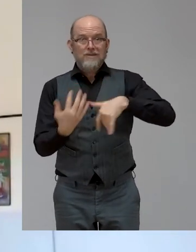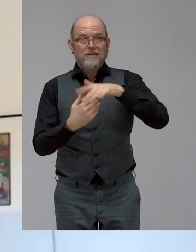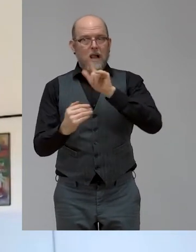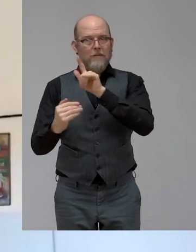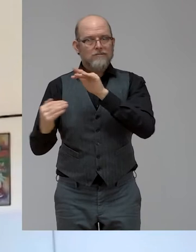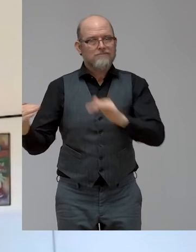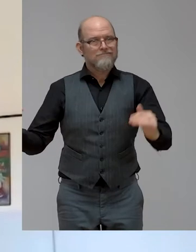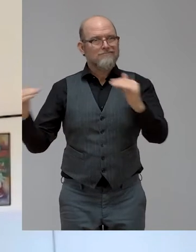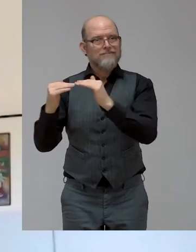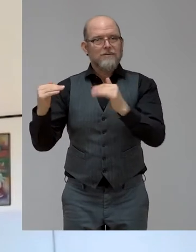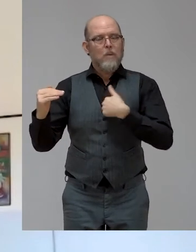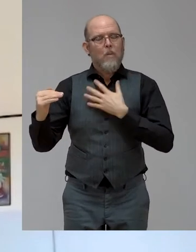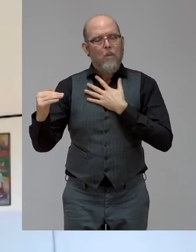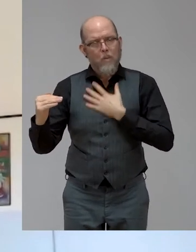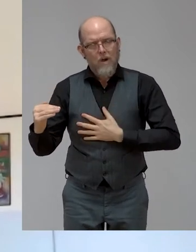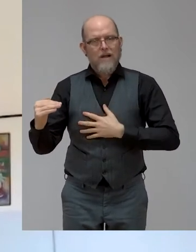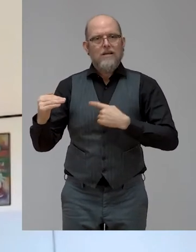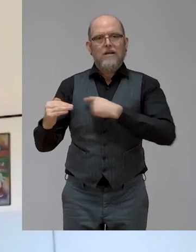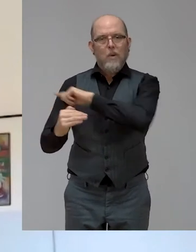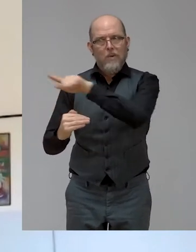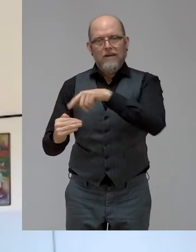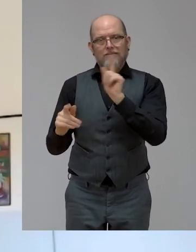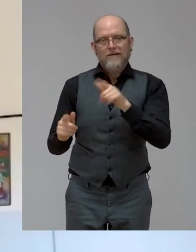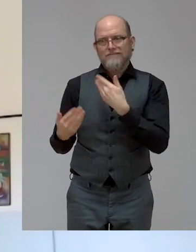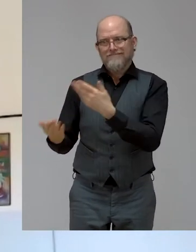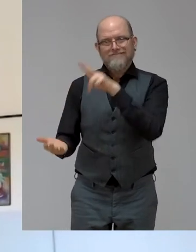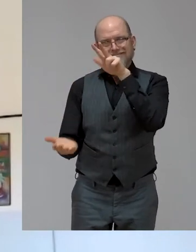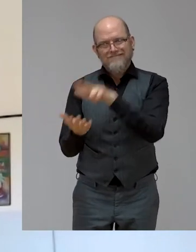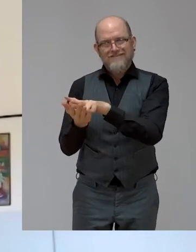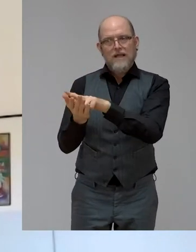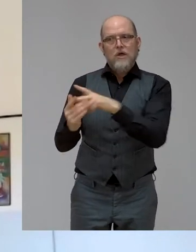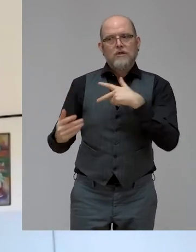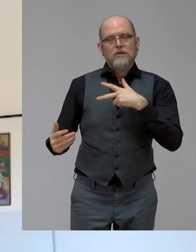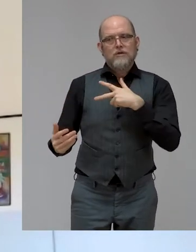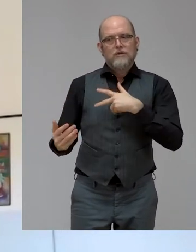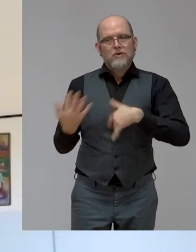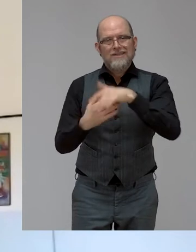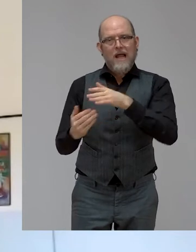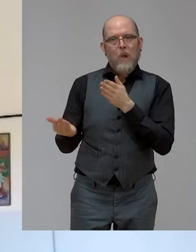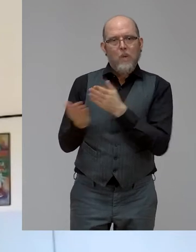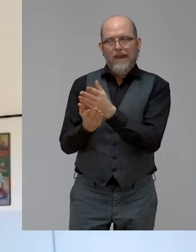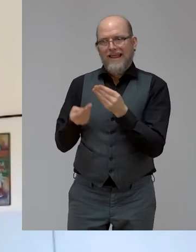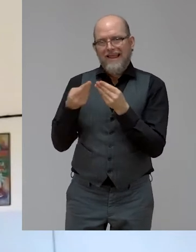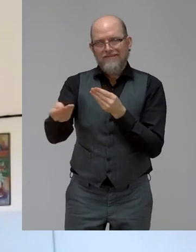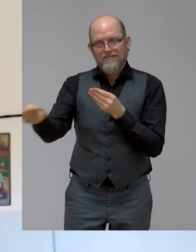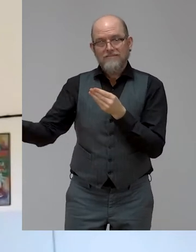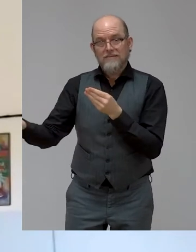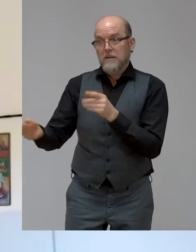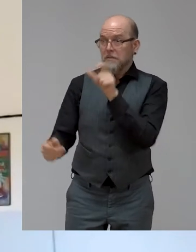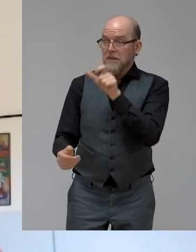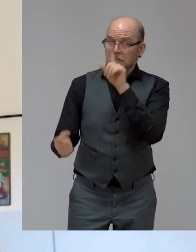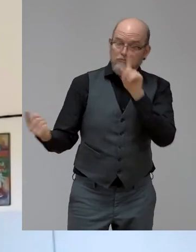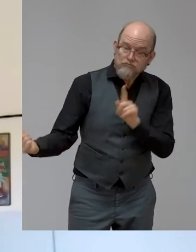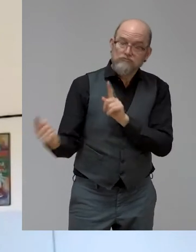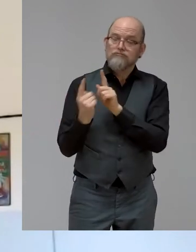to recognize this as a social justice issue and meet people where they are. Let's not try and be the experts in the room. Let's meet them where